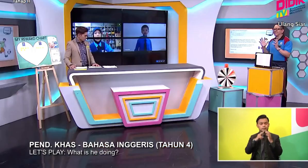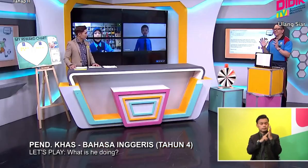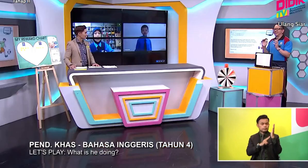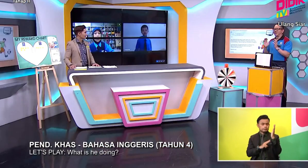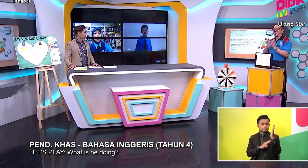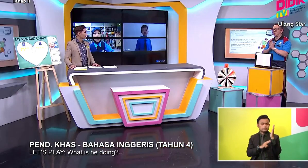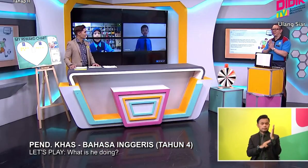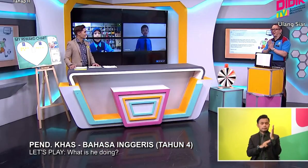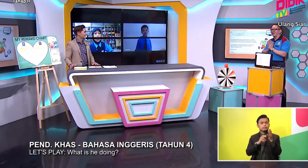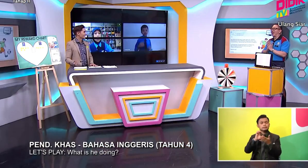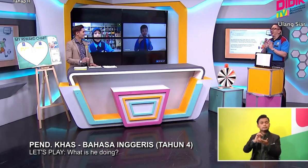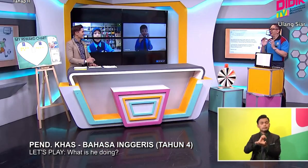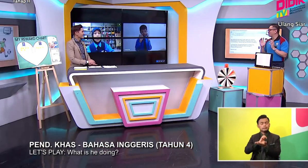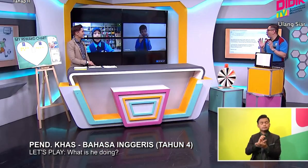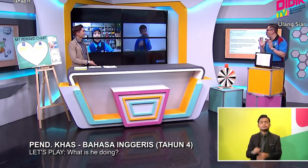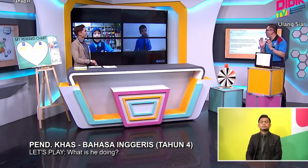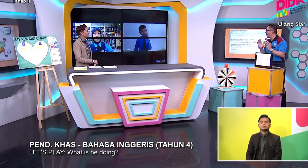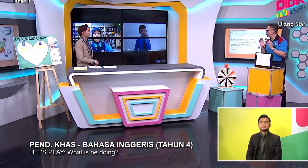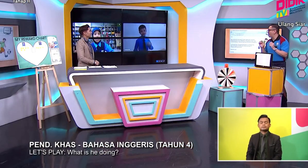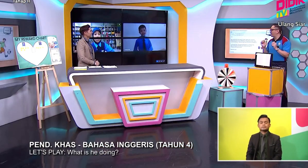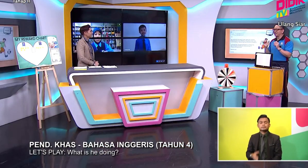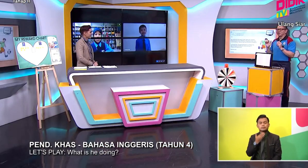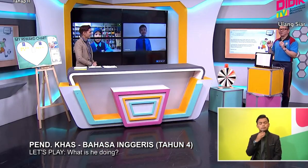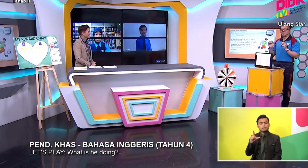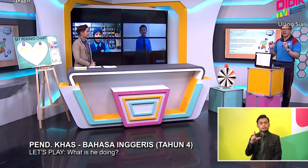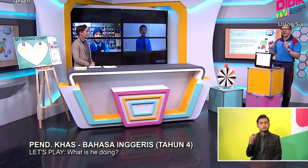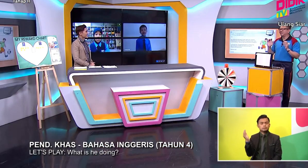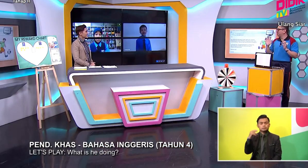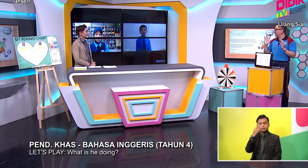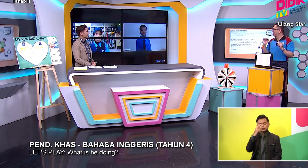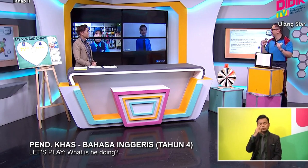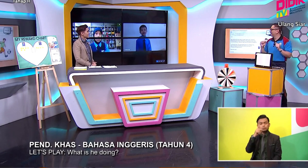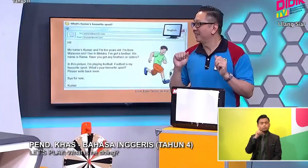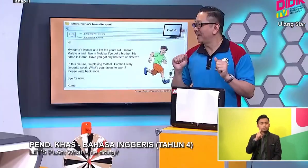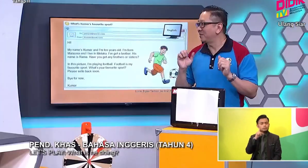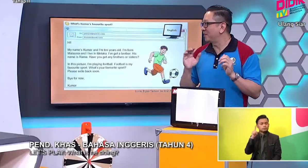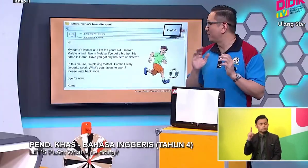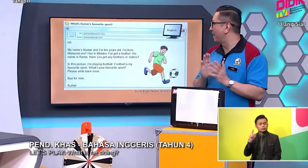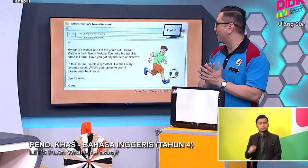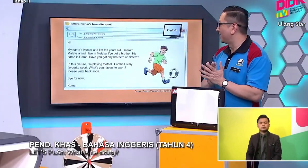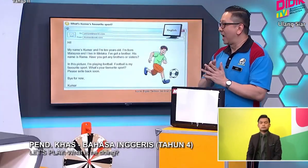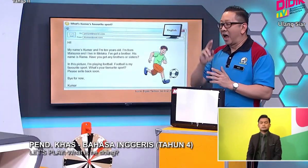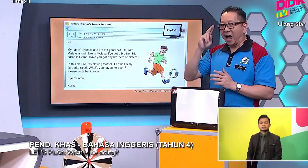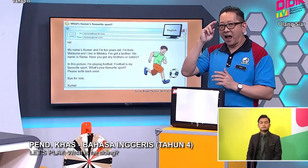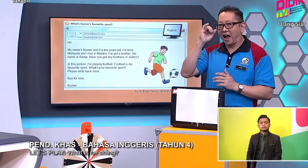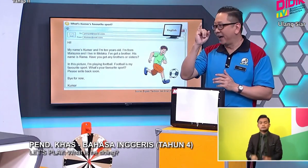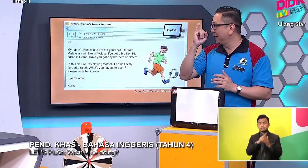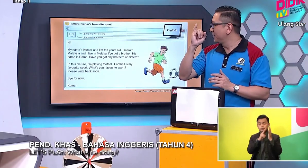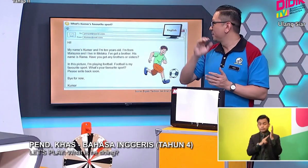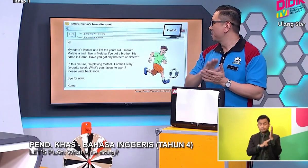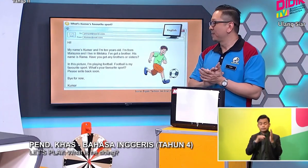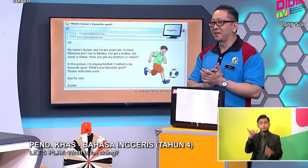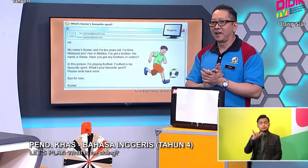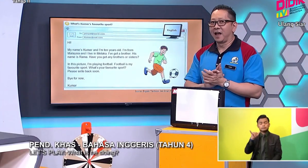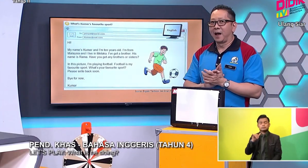Sure Let's read it Okay Let's go one by one Hi children Let's read together Hi